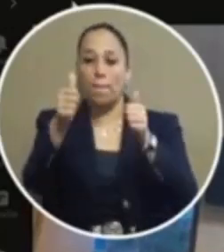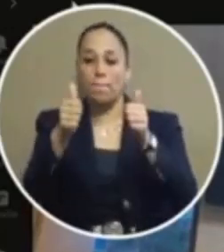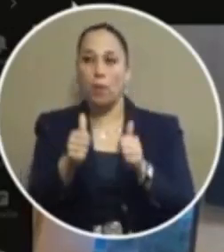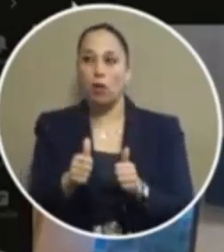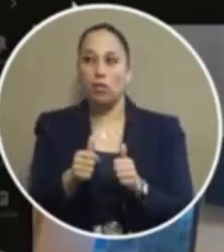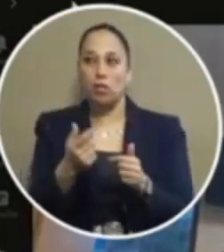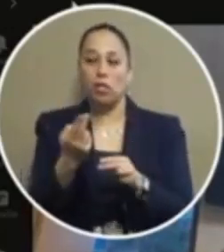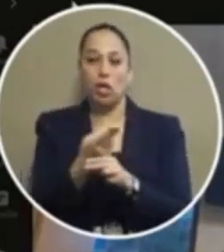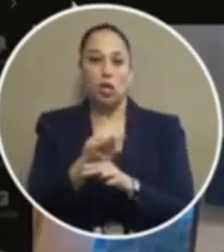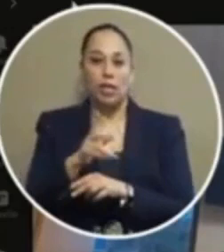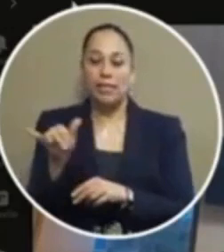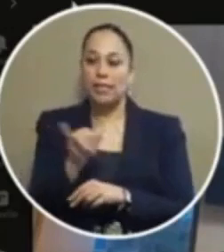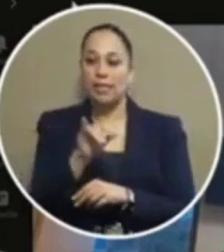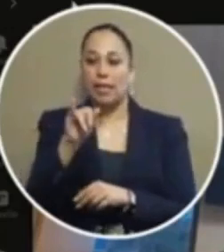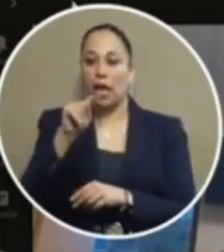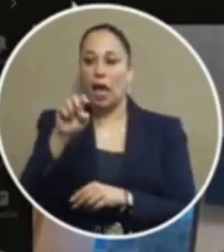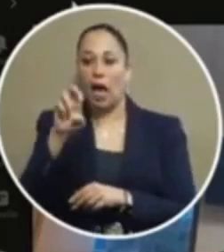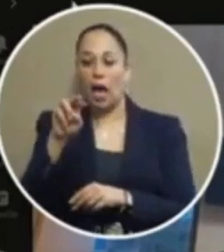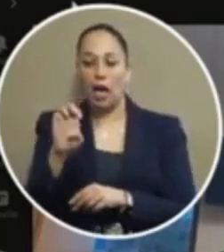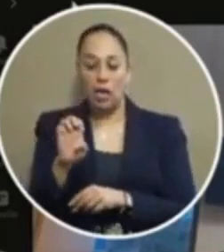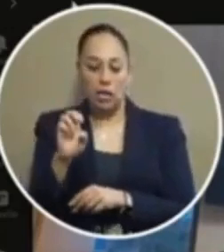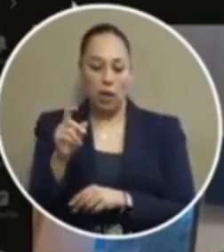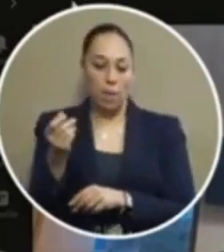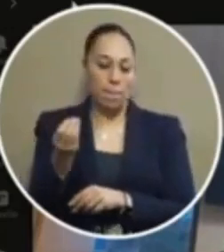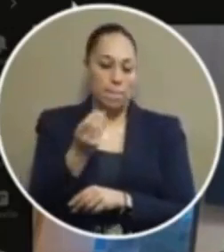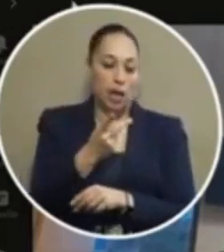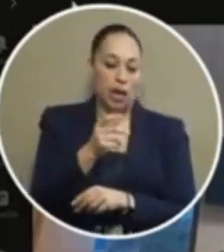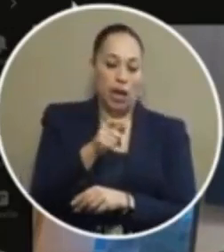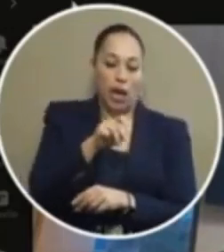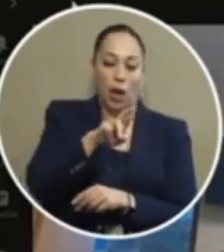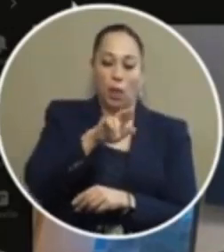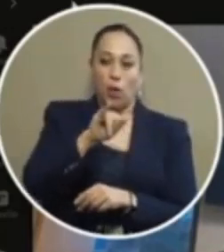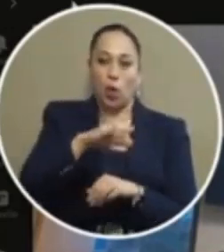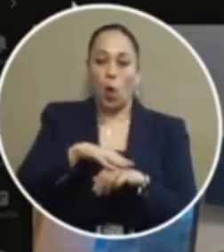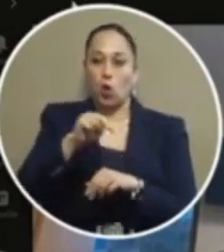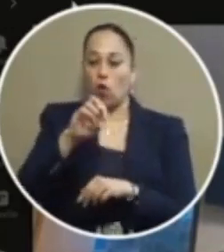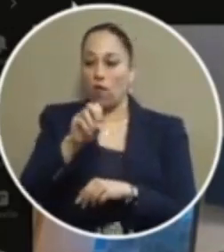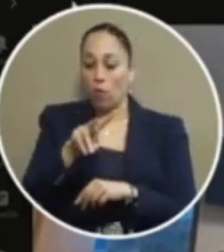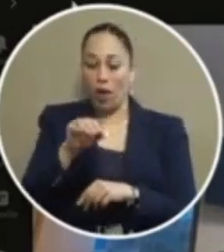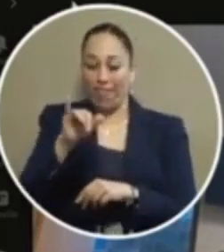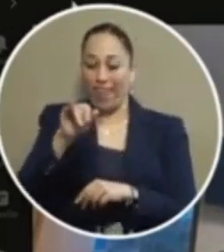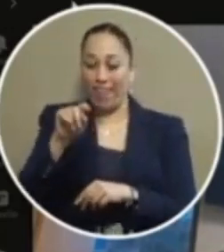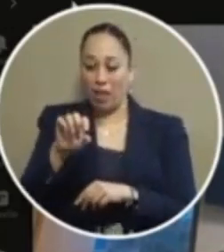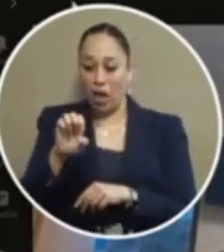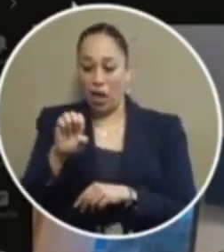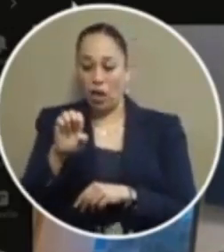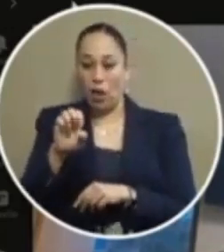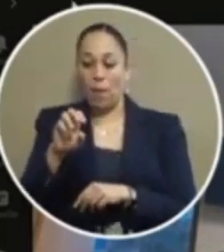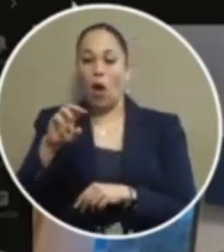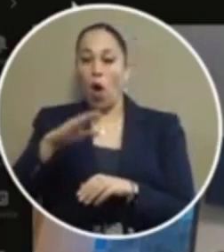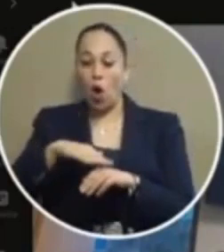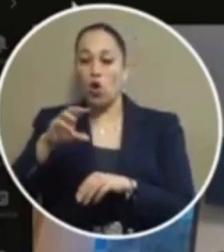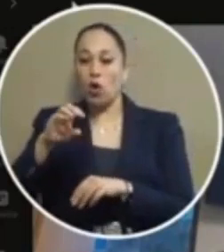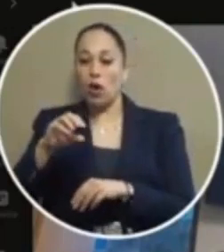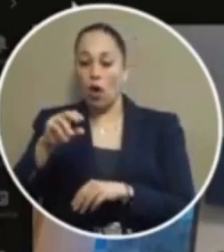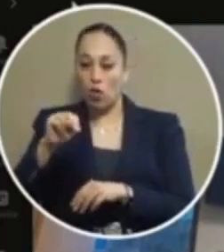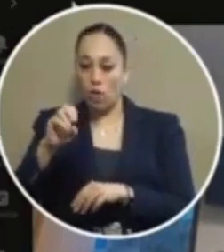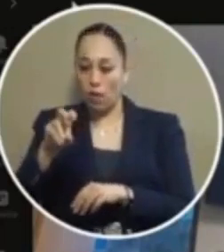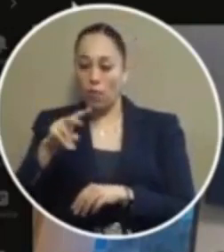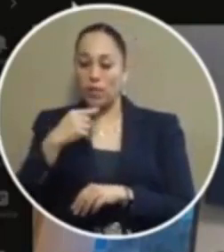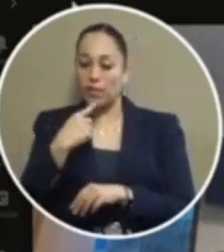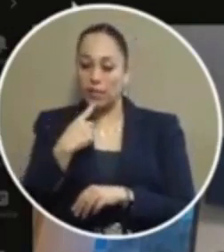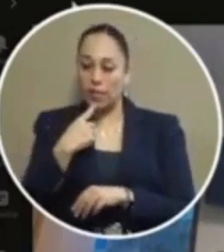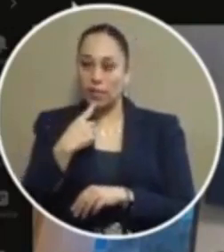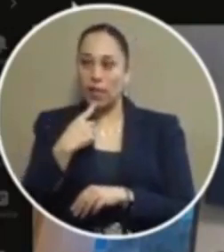as the same item that was posted back in april in november the item posted in november read exactly the way it says except that